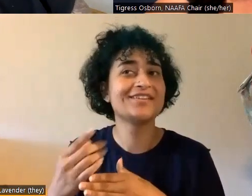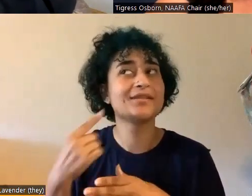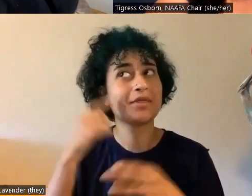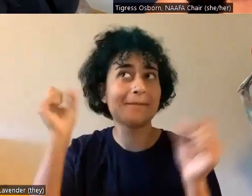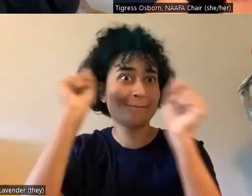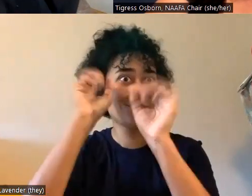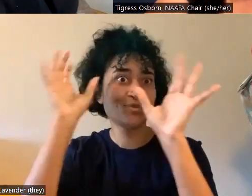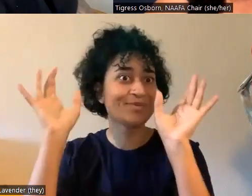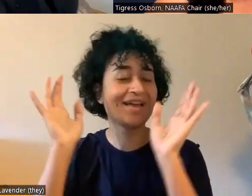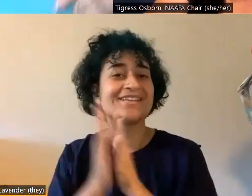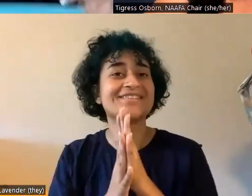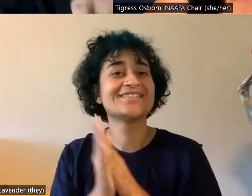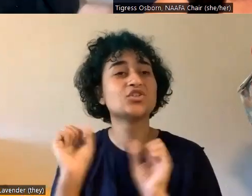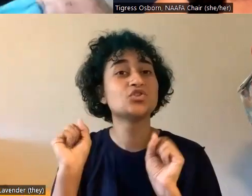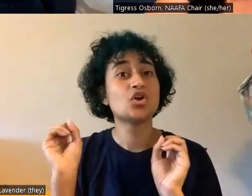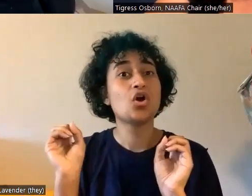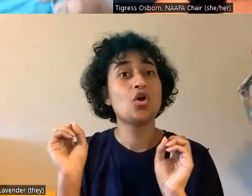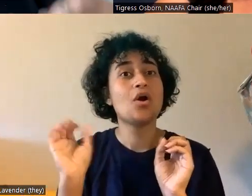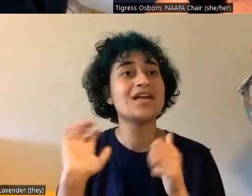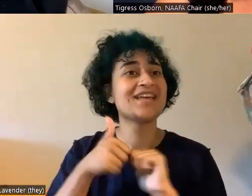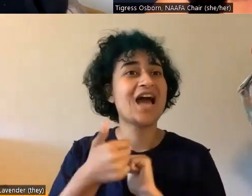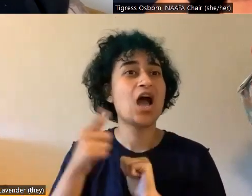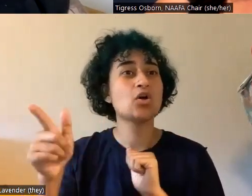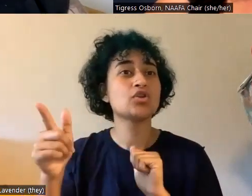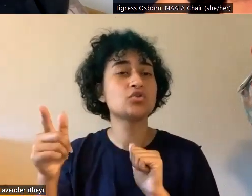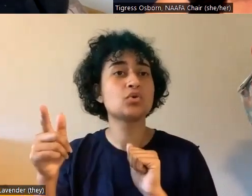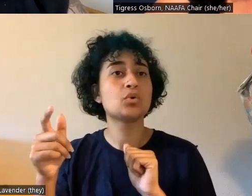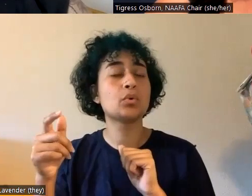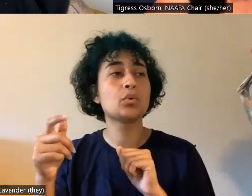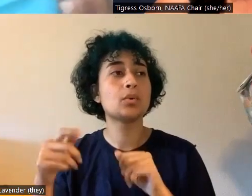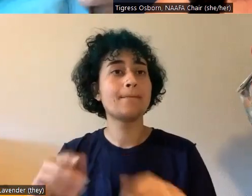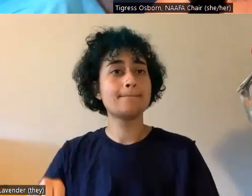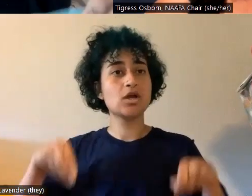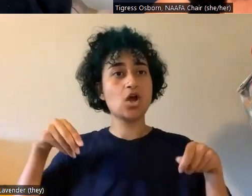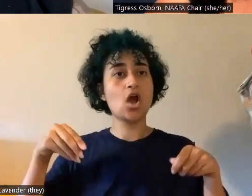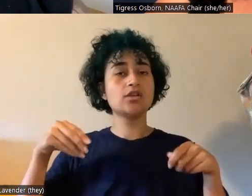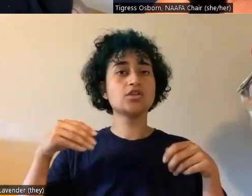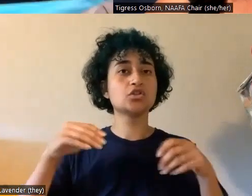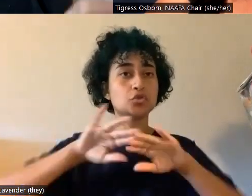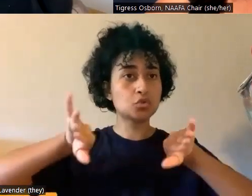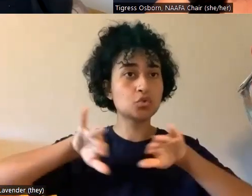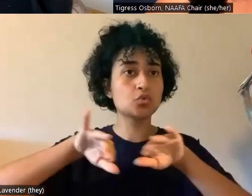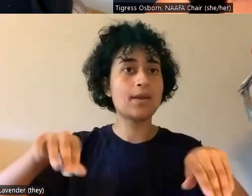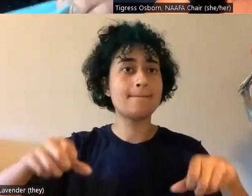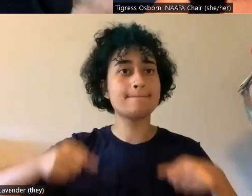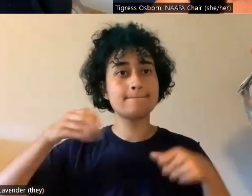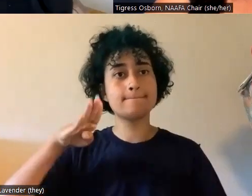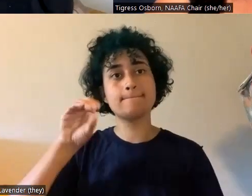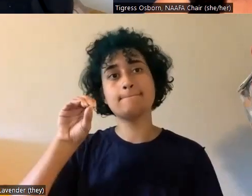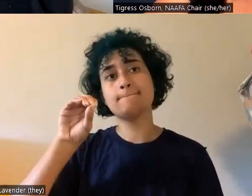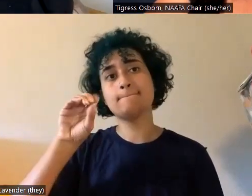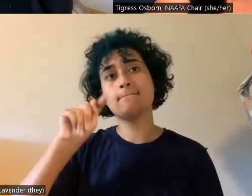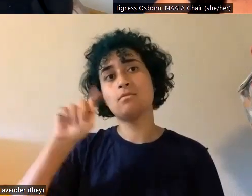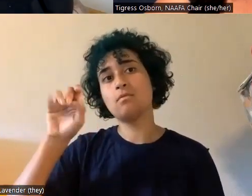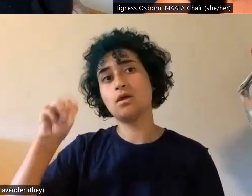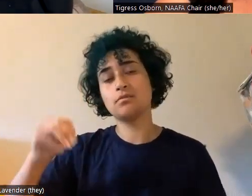Okay. So it's just how you wear your swim bottoms, but I found I have a lot of friends. We all have